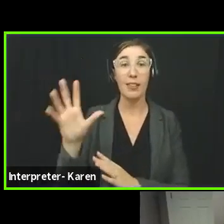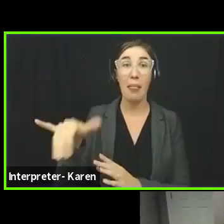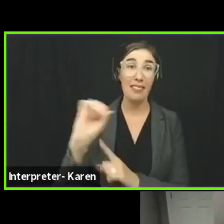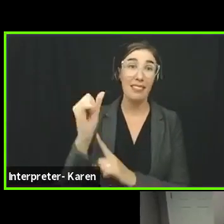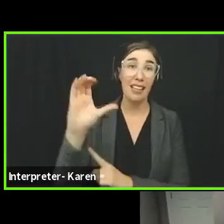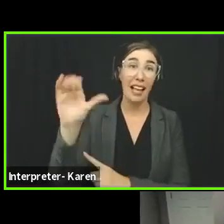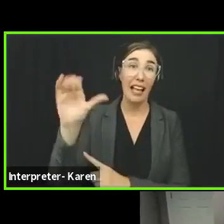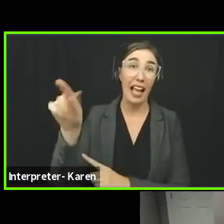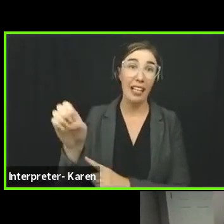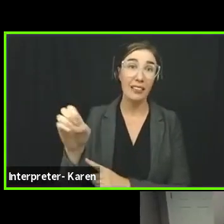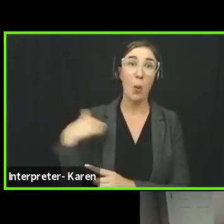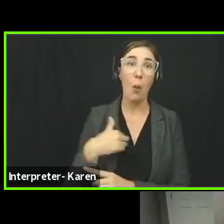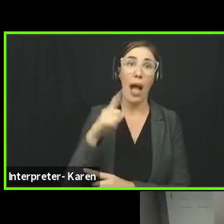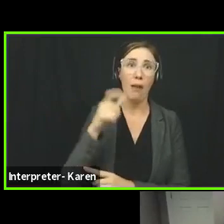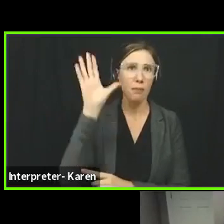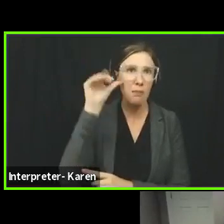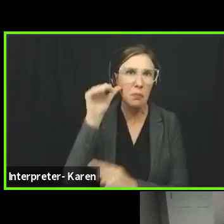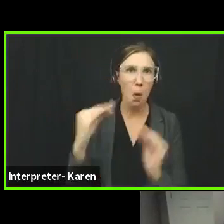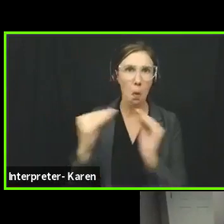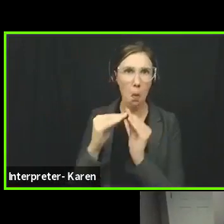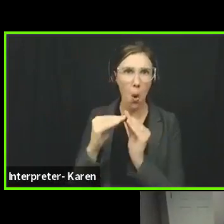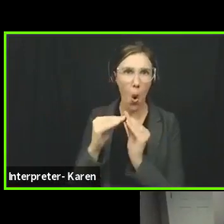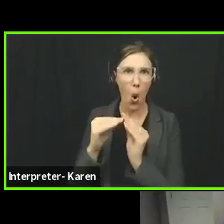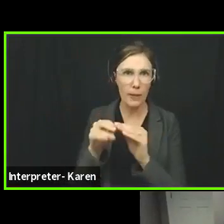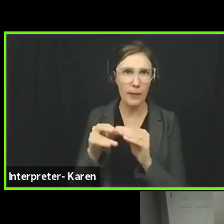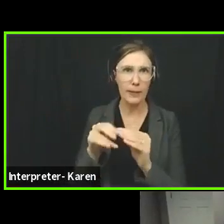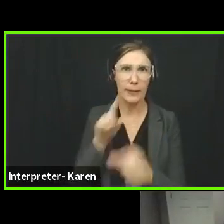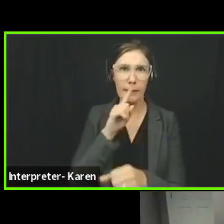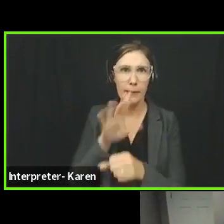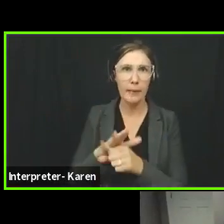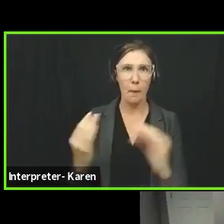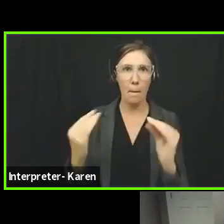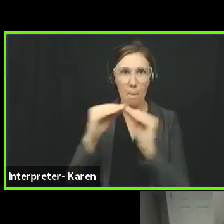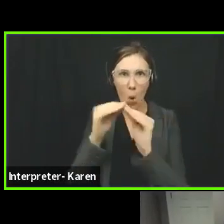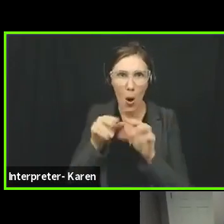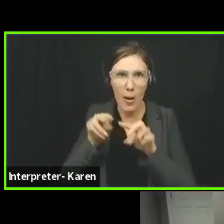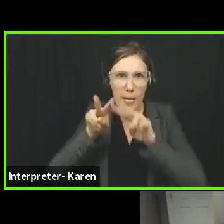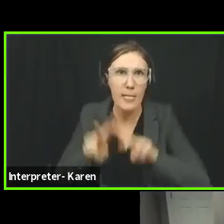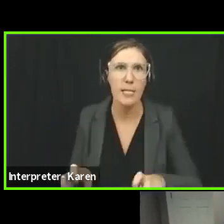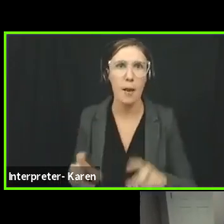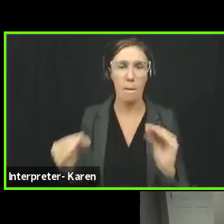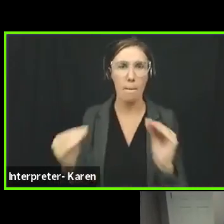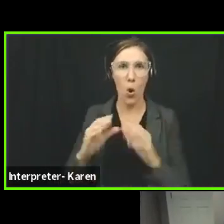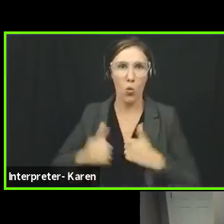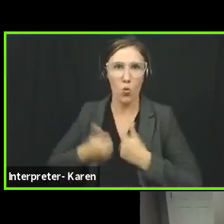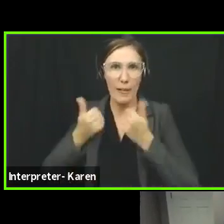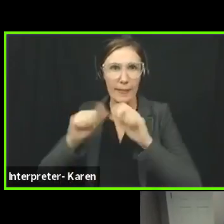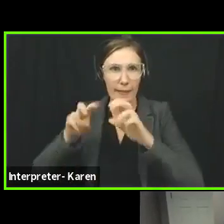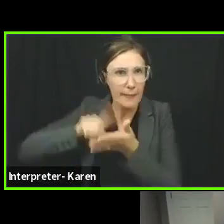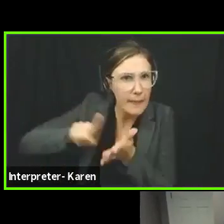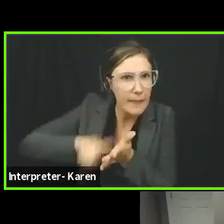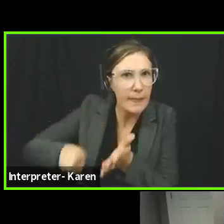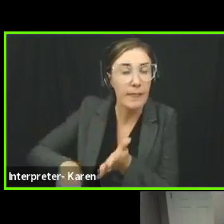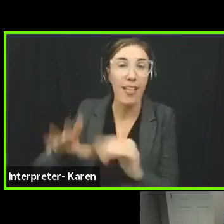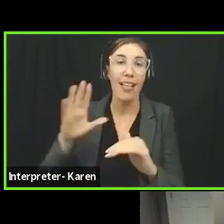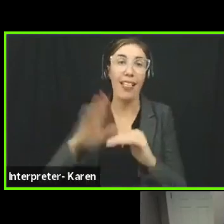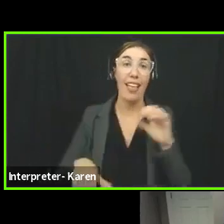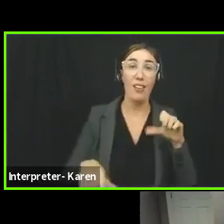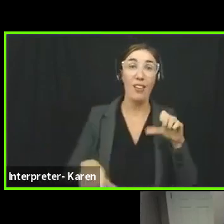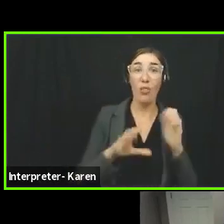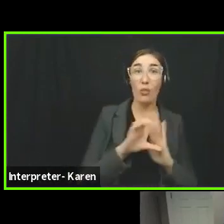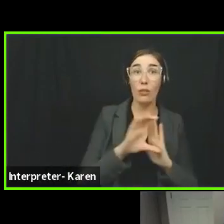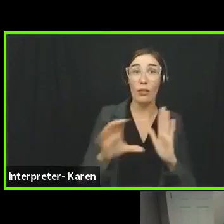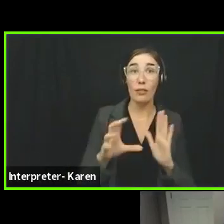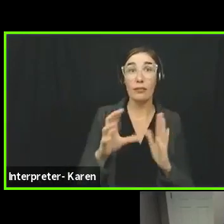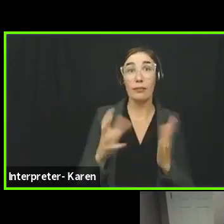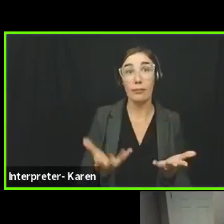more persistent, more dedicated, more aggressive than in others. And I think